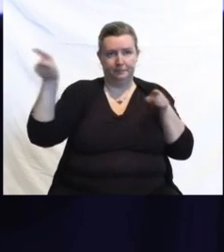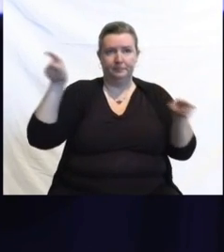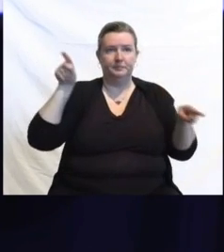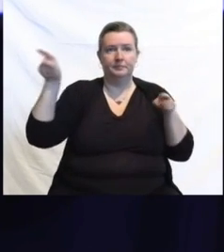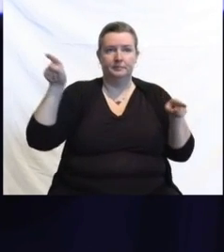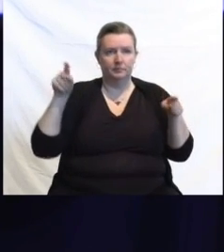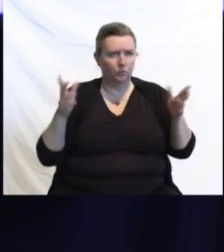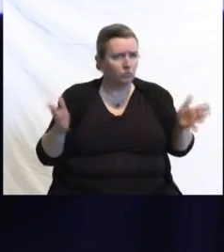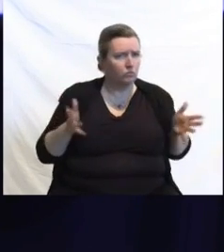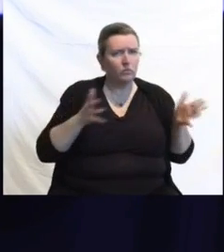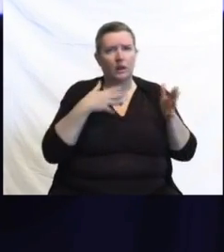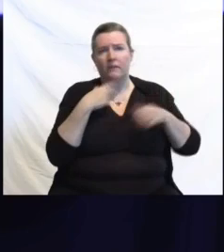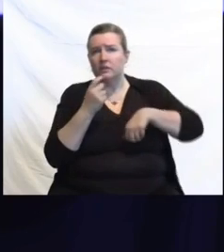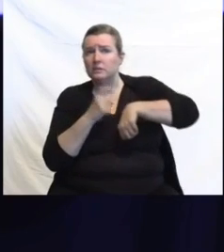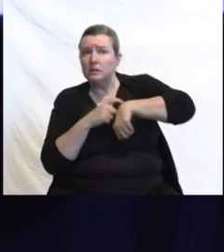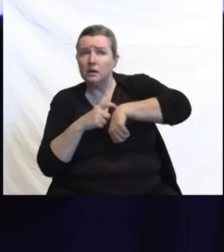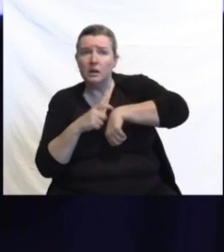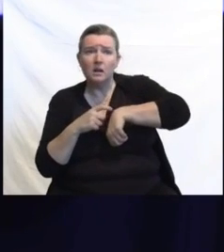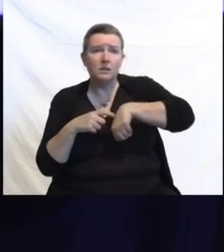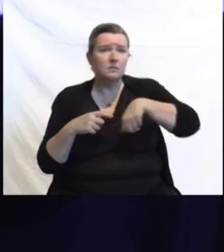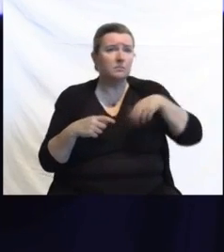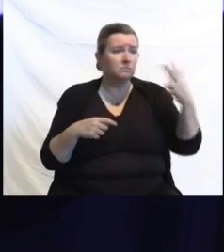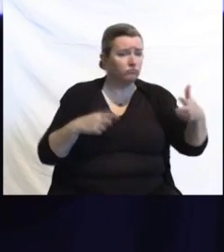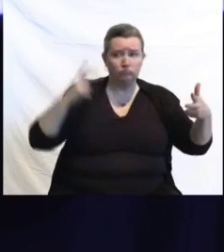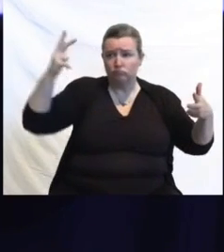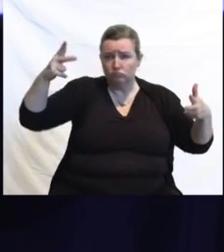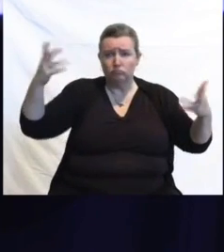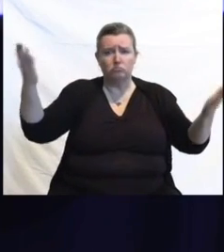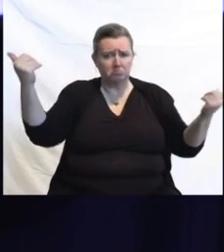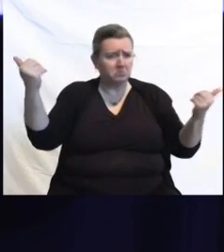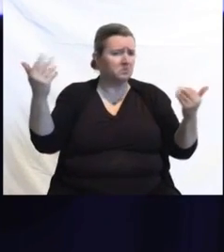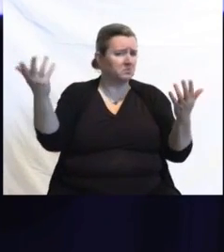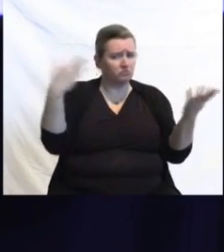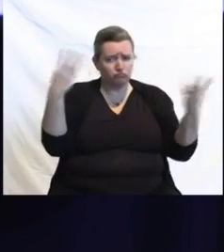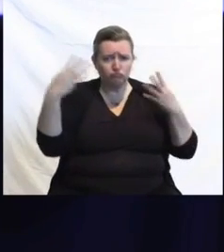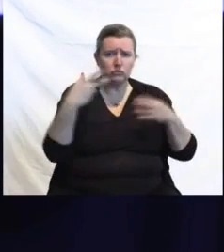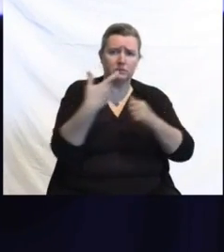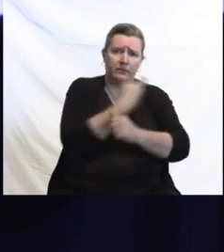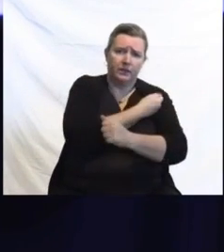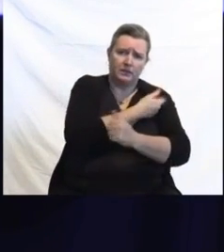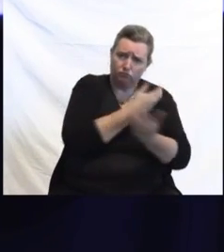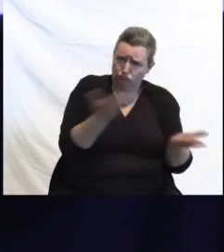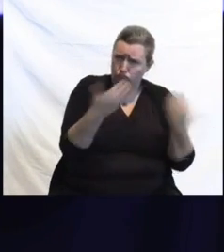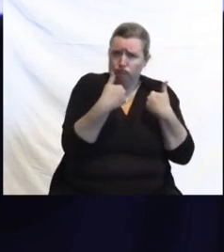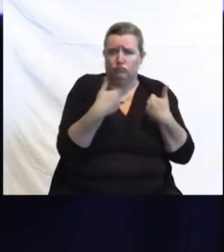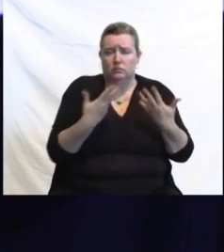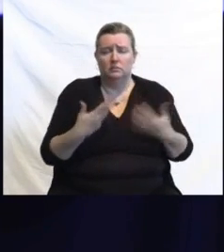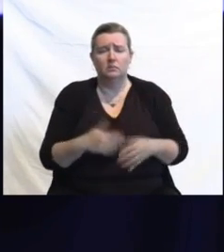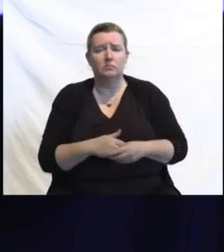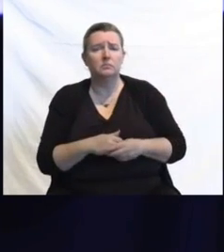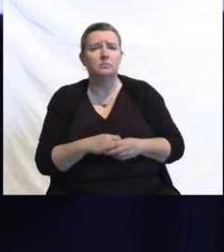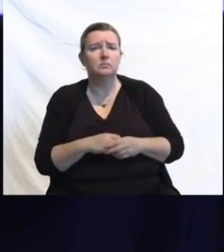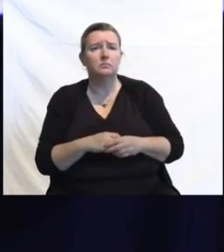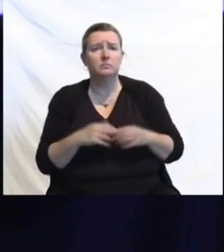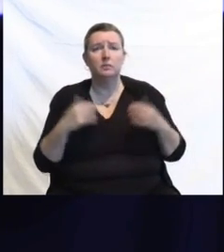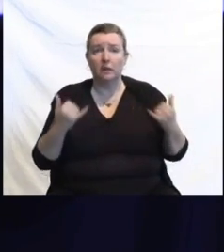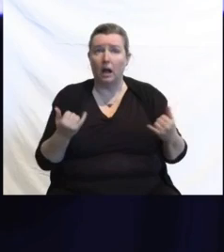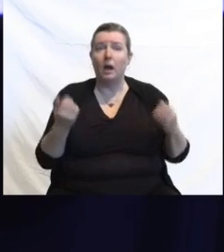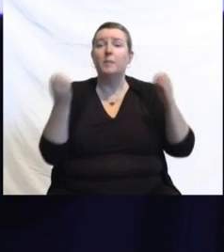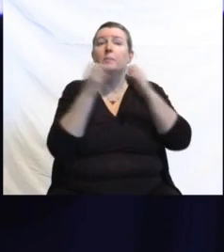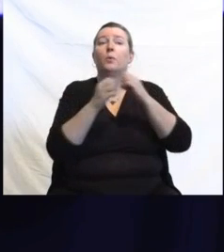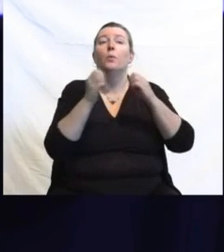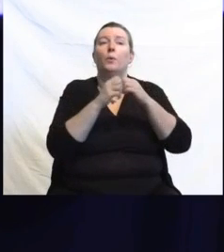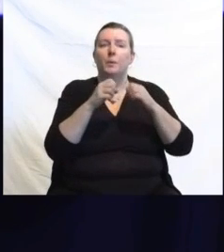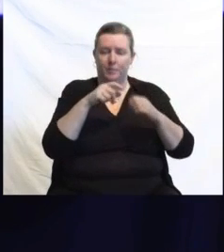times are coordinated in the areas of most need at the grassroots level. And with the announcement of the expanded eligibility for the boosters,